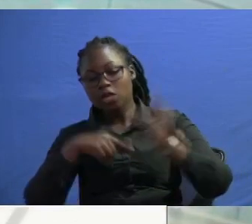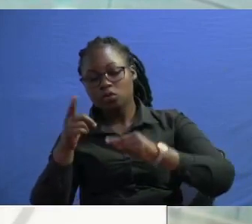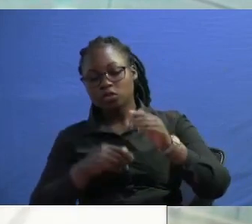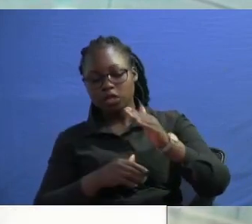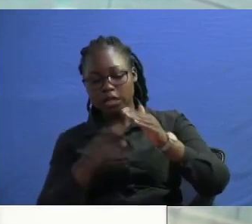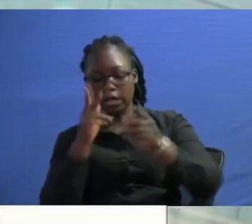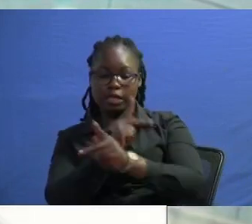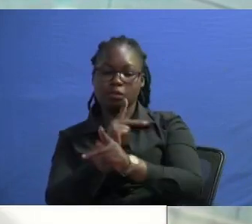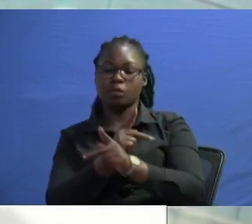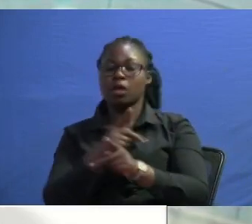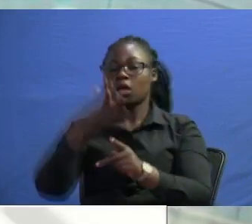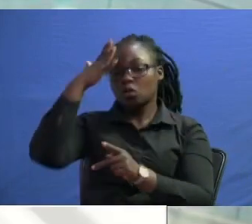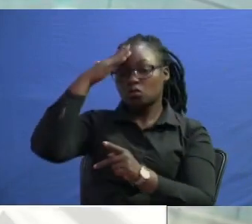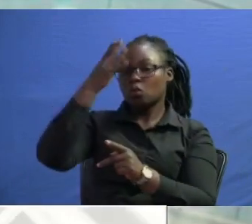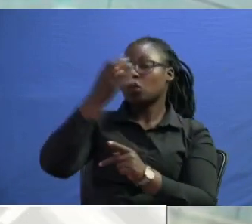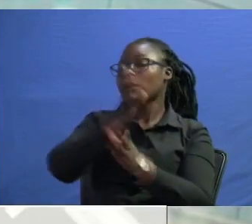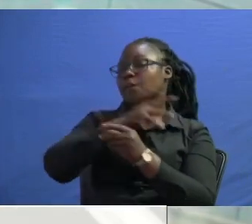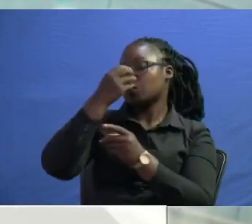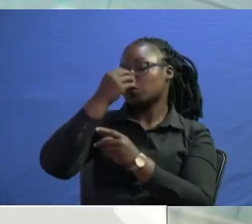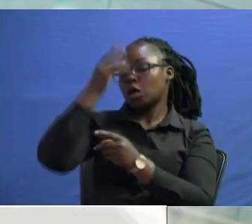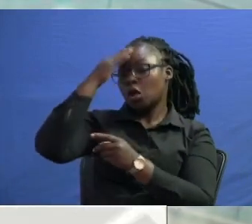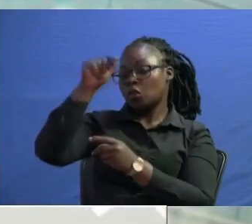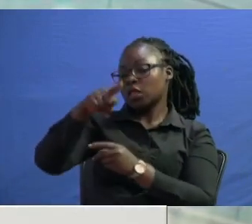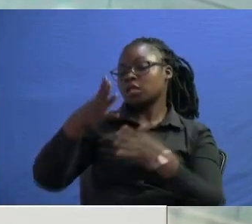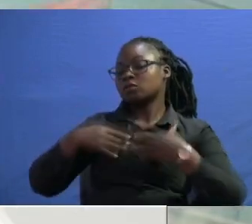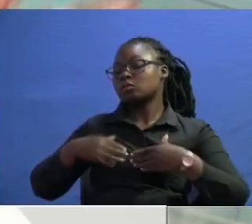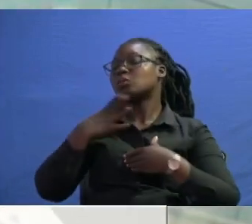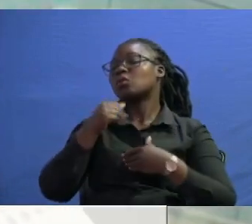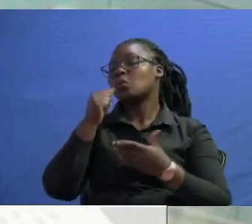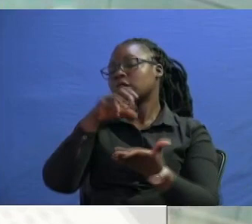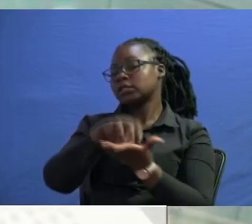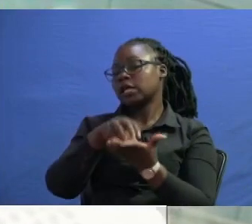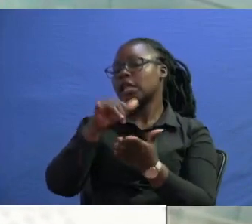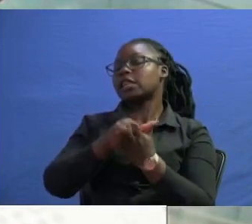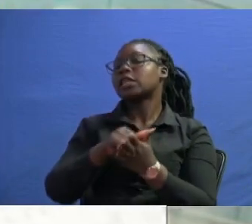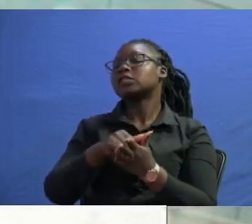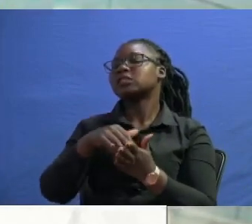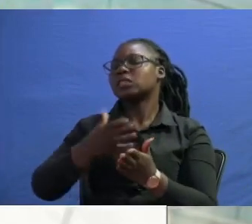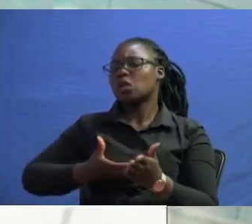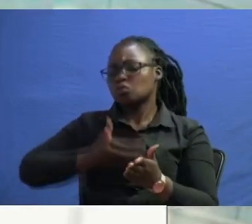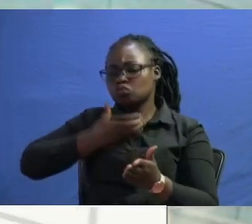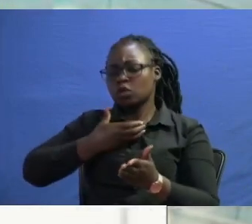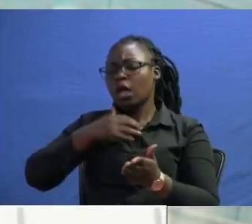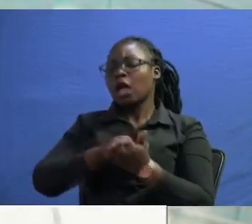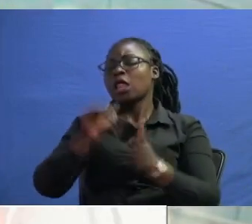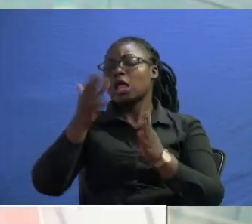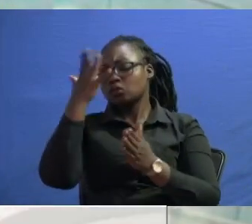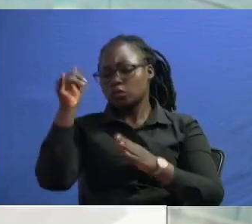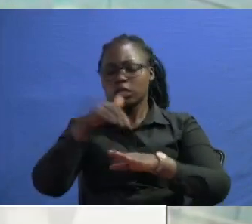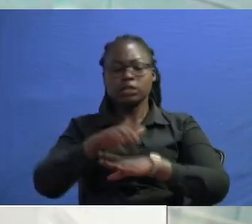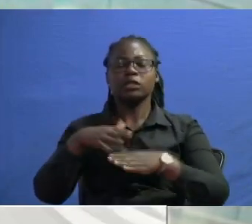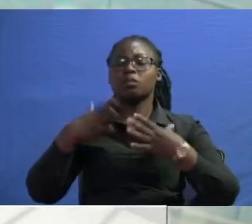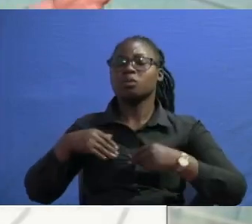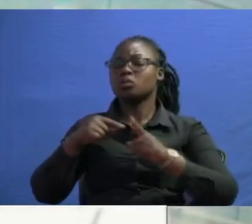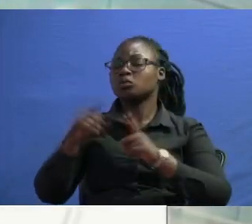william ruto knows very well that these people want position and that's the hunger that's the reason why they send people to the streets they do not send people